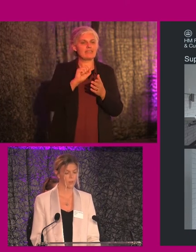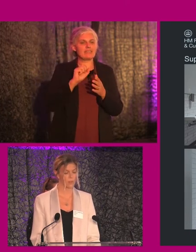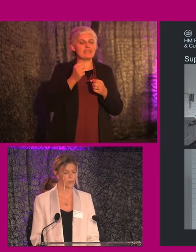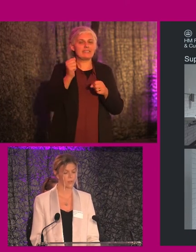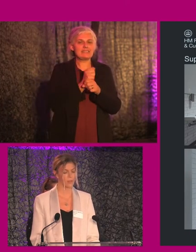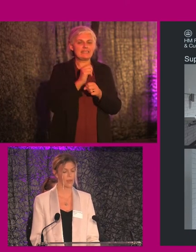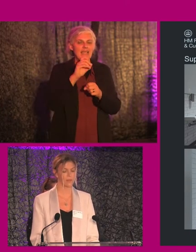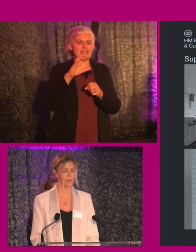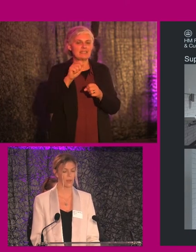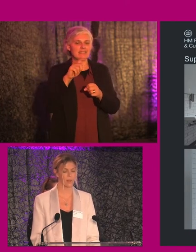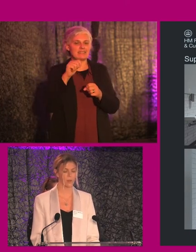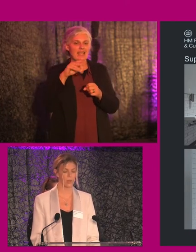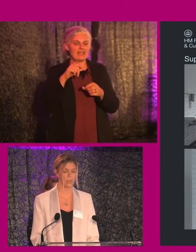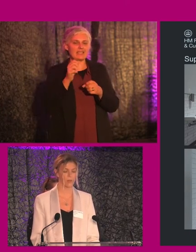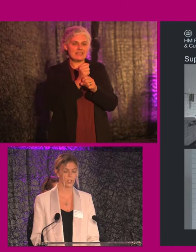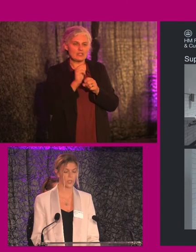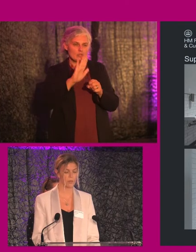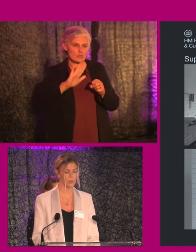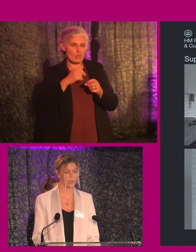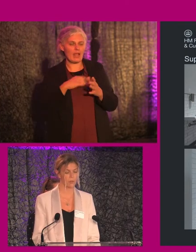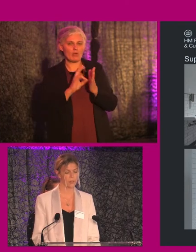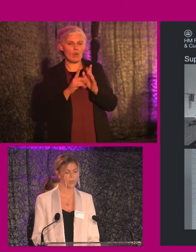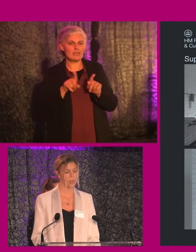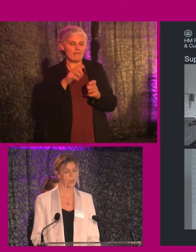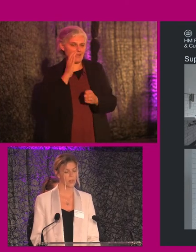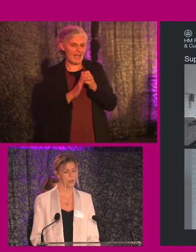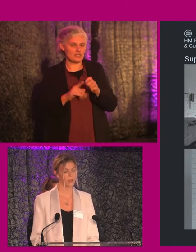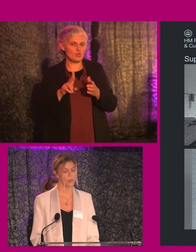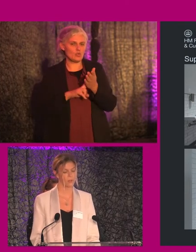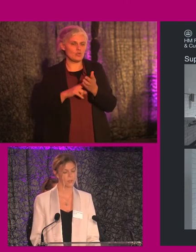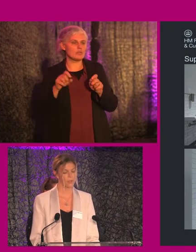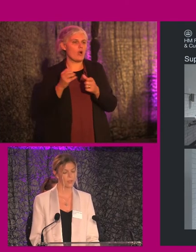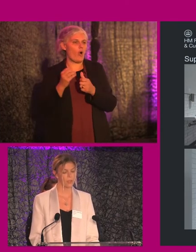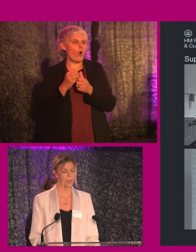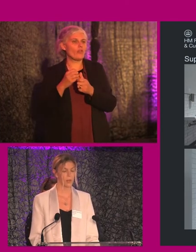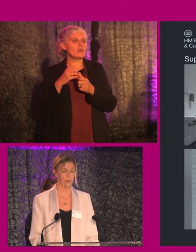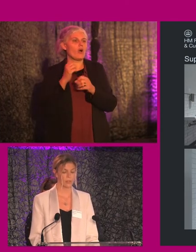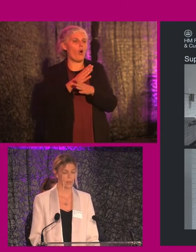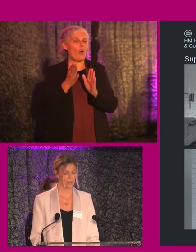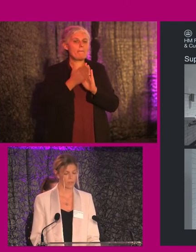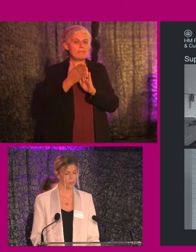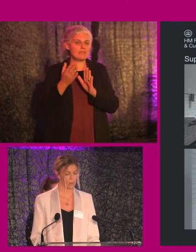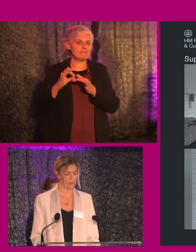set of WCs, then that is exactly the quality we should aim to be using in all WCs, including the accessible ones.